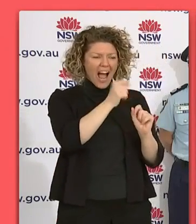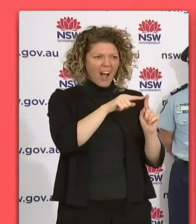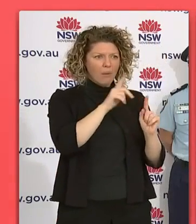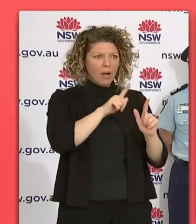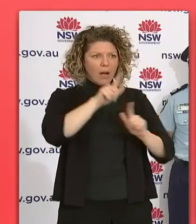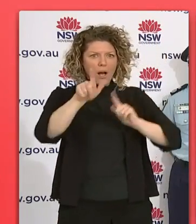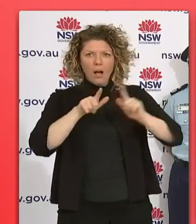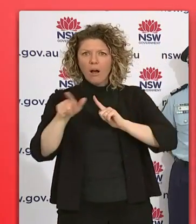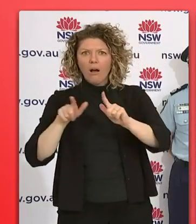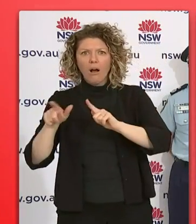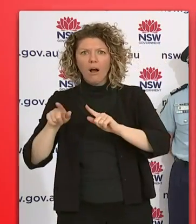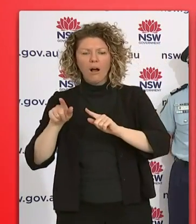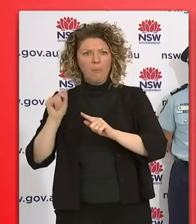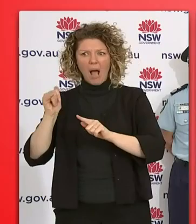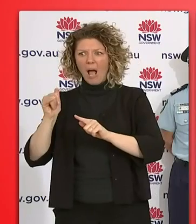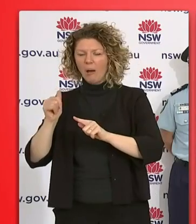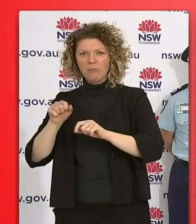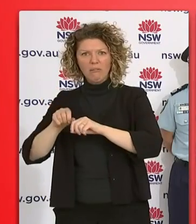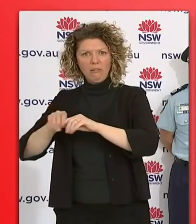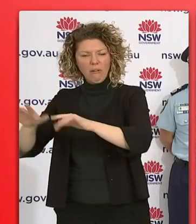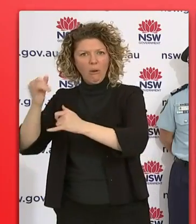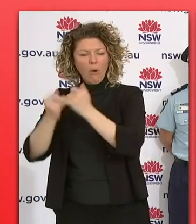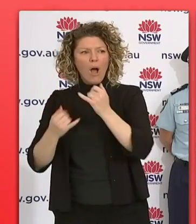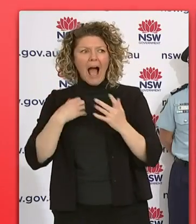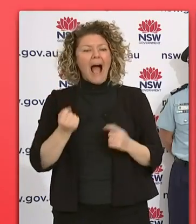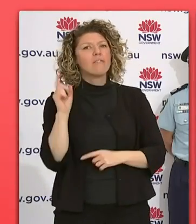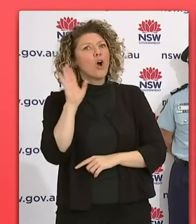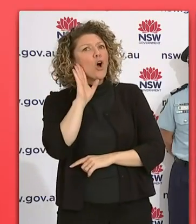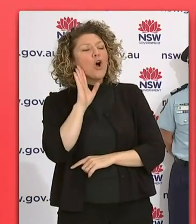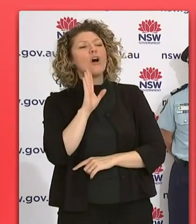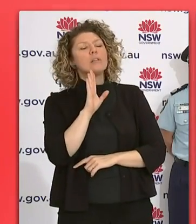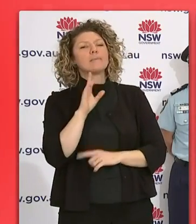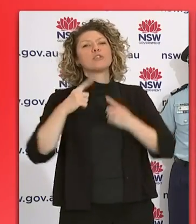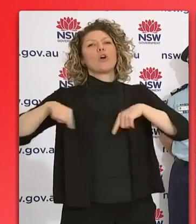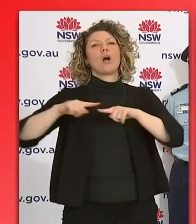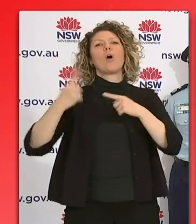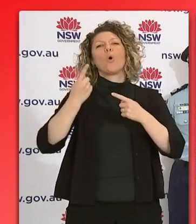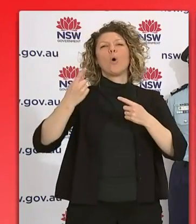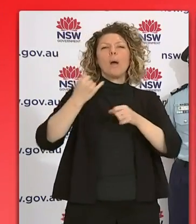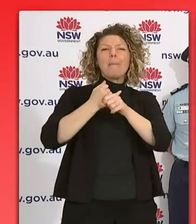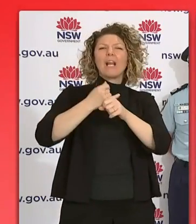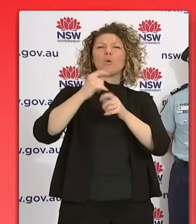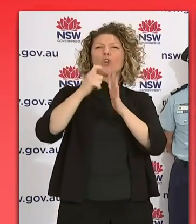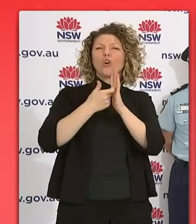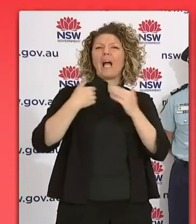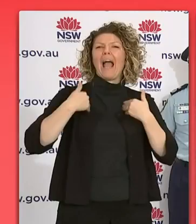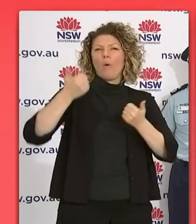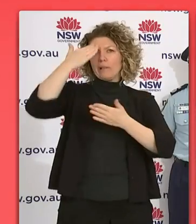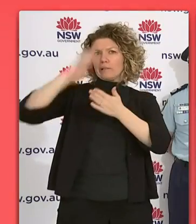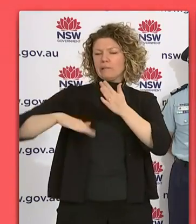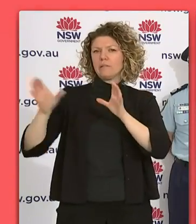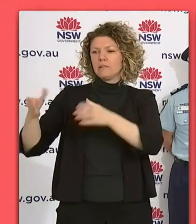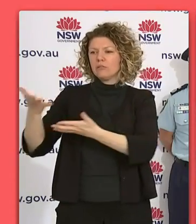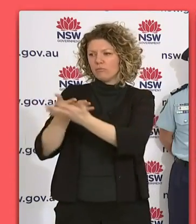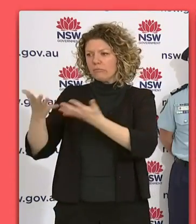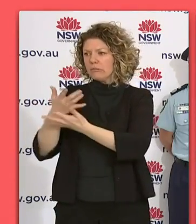concerns from community leaders about that today. So, um, the health, the health team has advised the minister and myself that they're looking at those issues